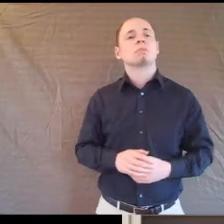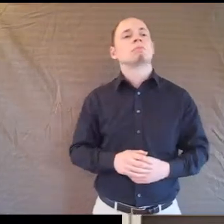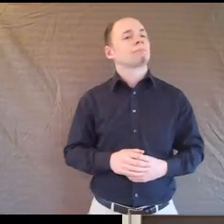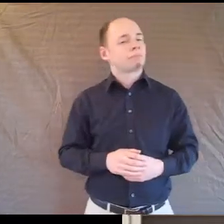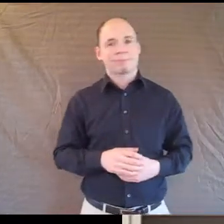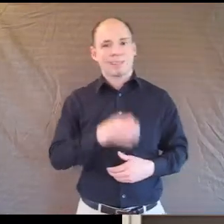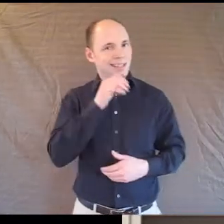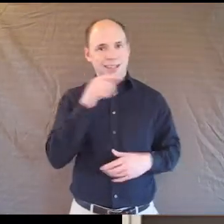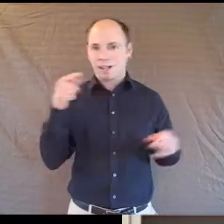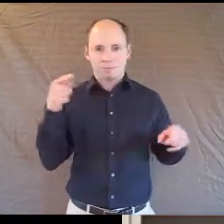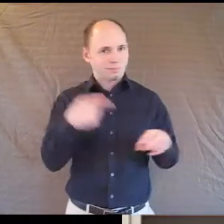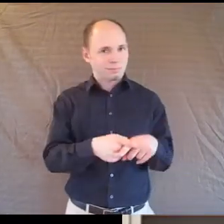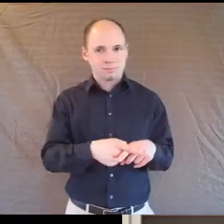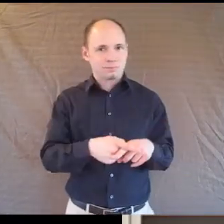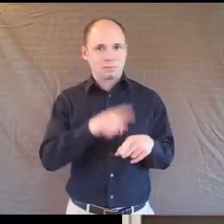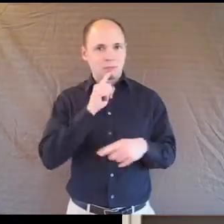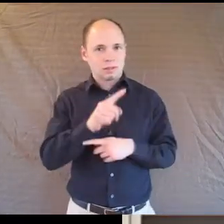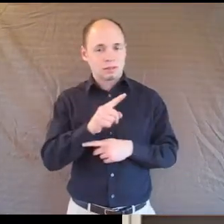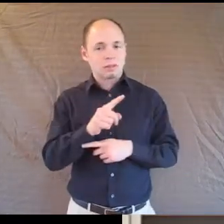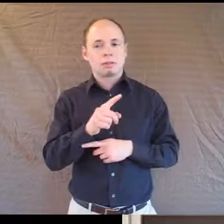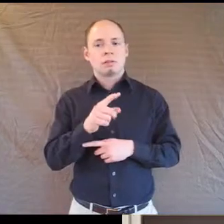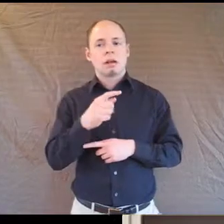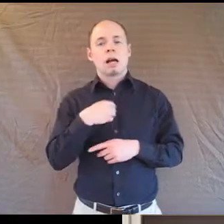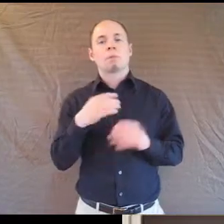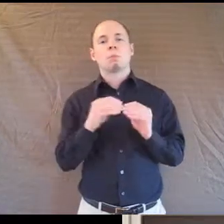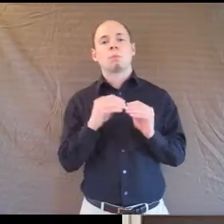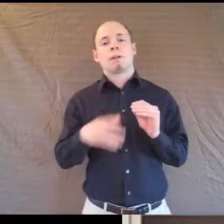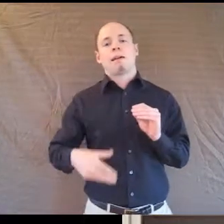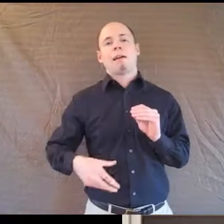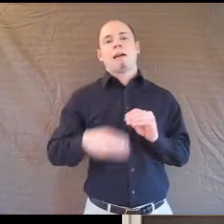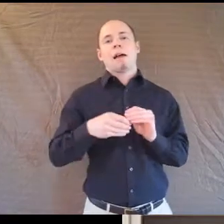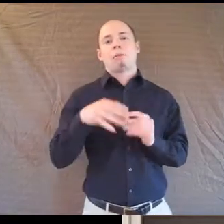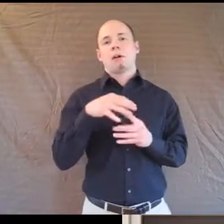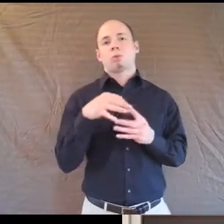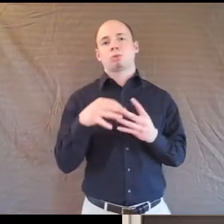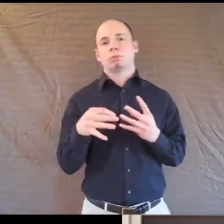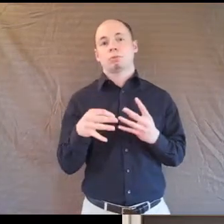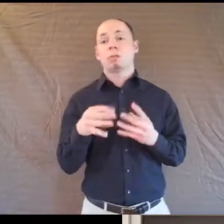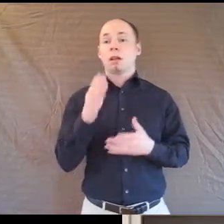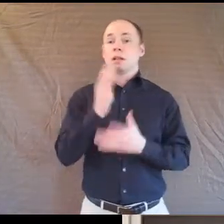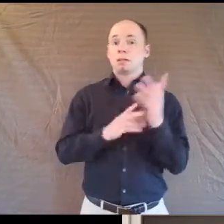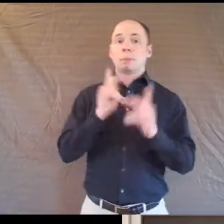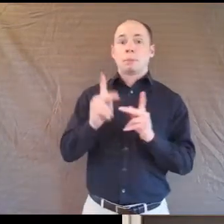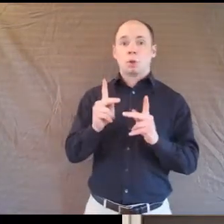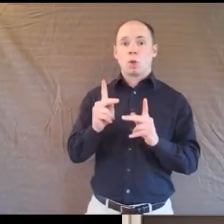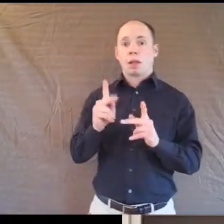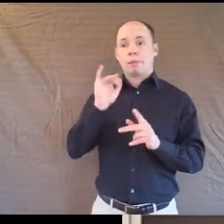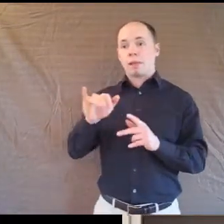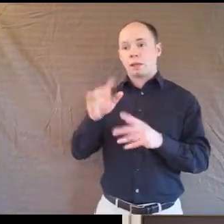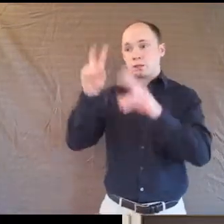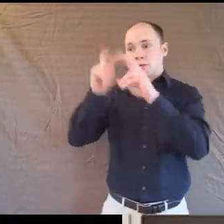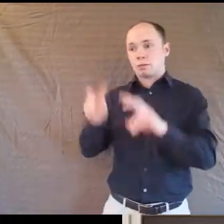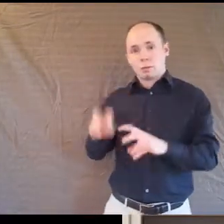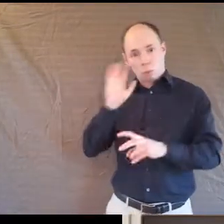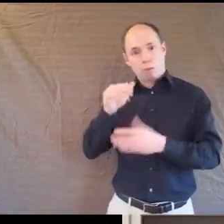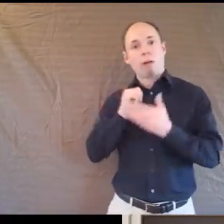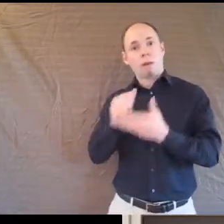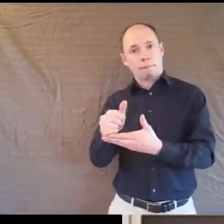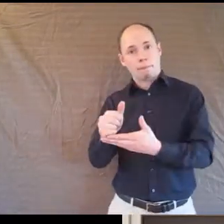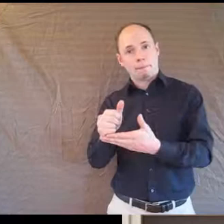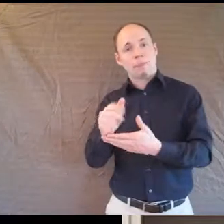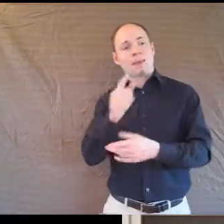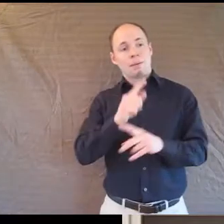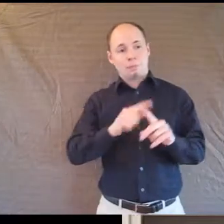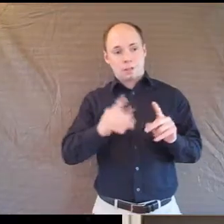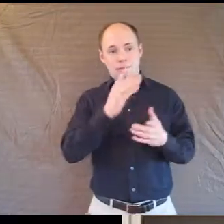base of choices people have. Because for some people that will be very useful. But for the people